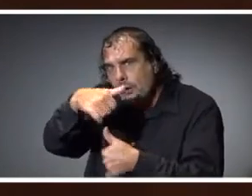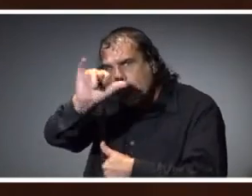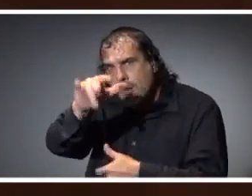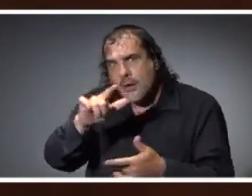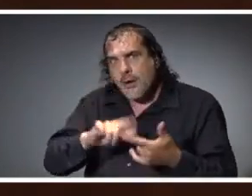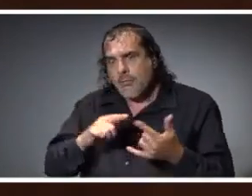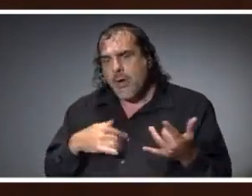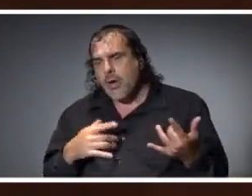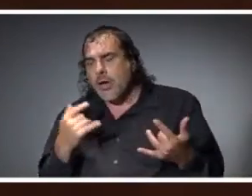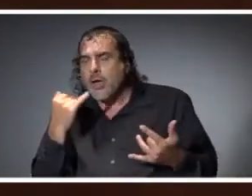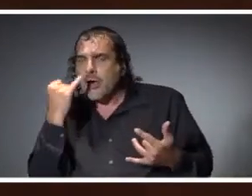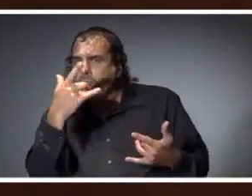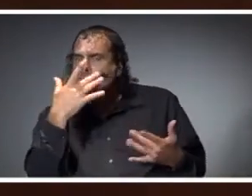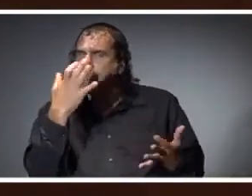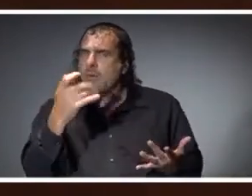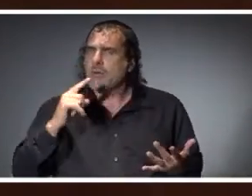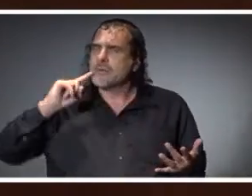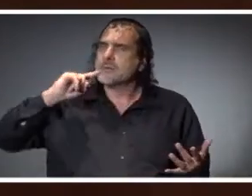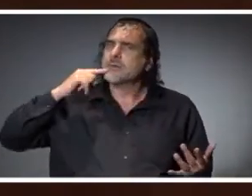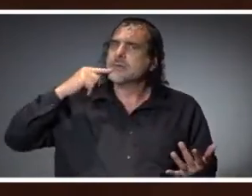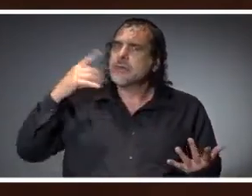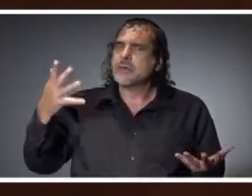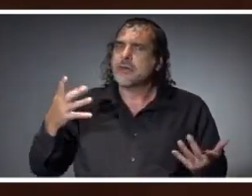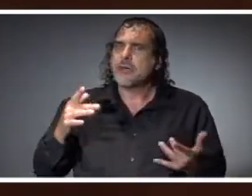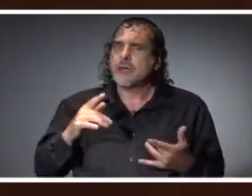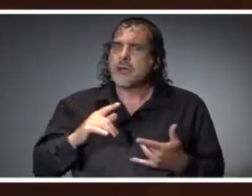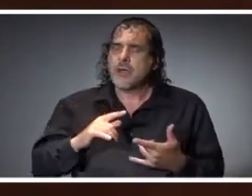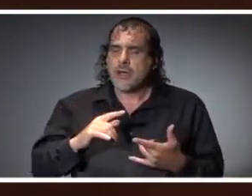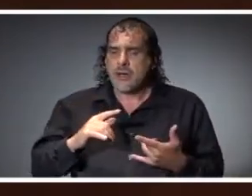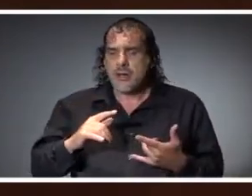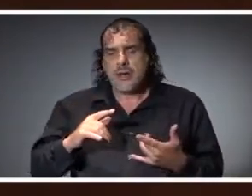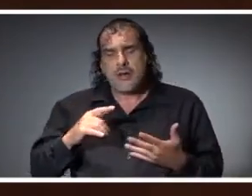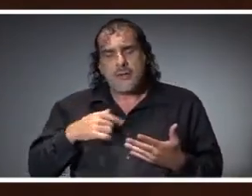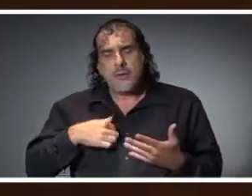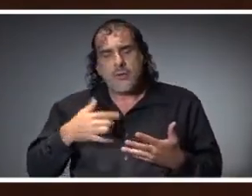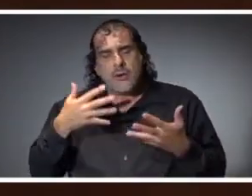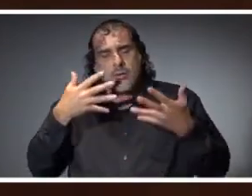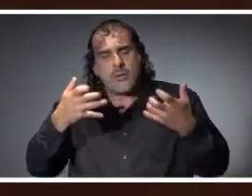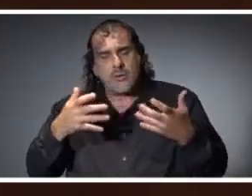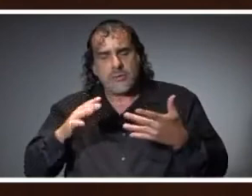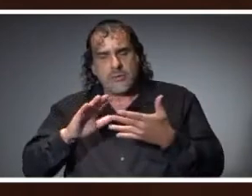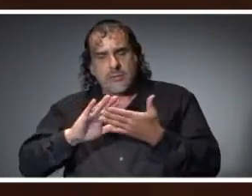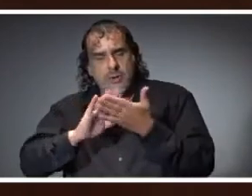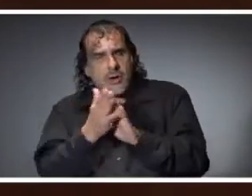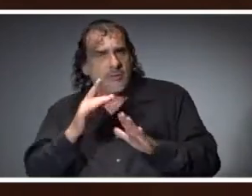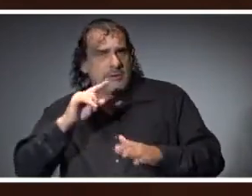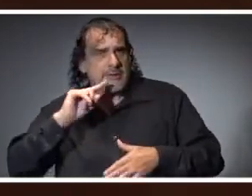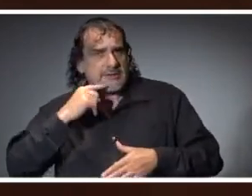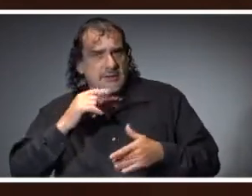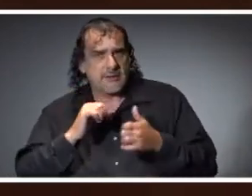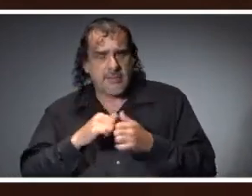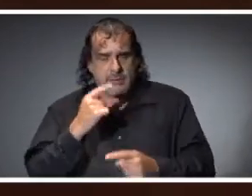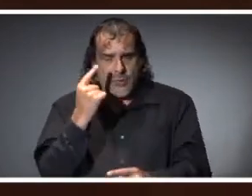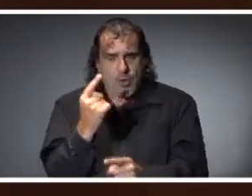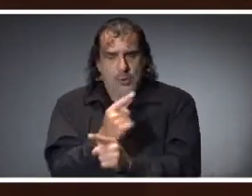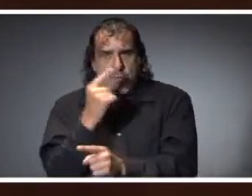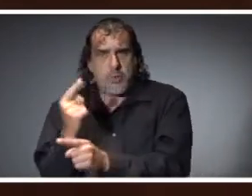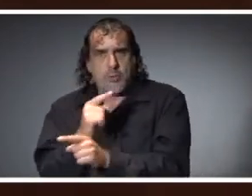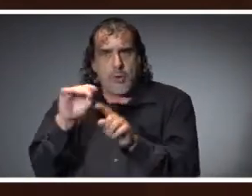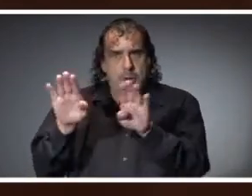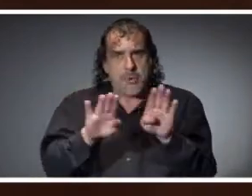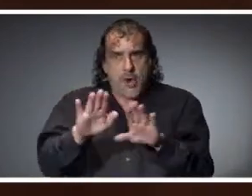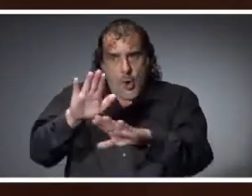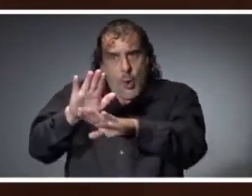serious about this, that we have to not only be serious about those appropriate actions on